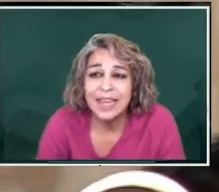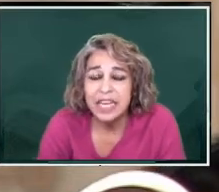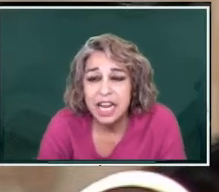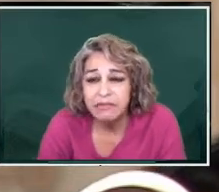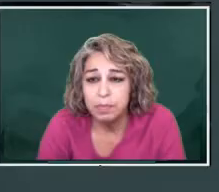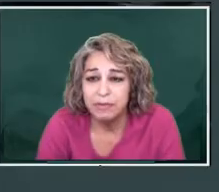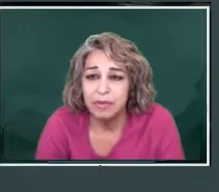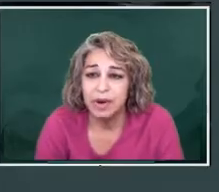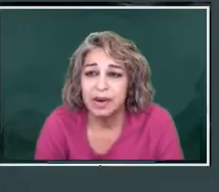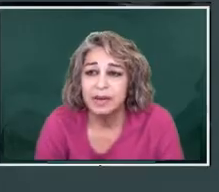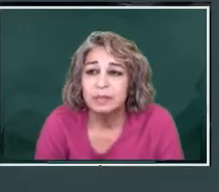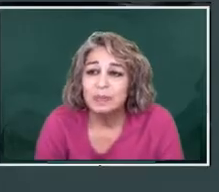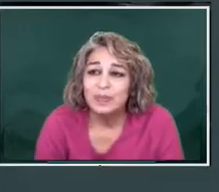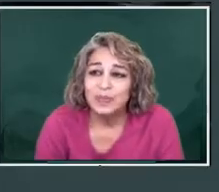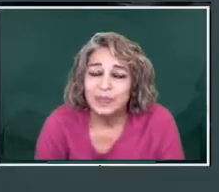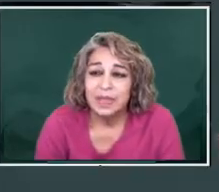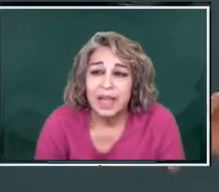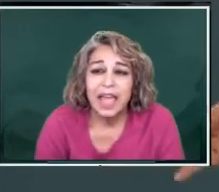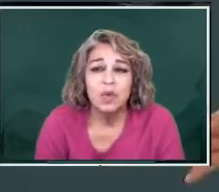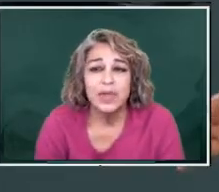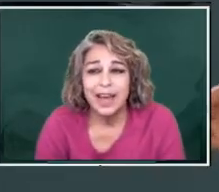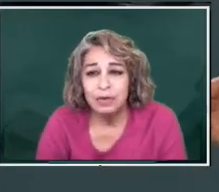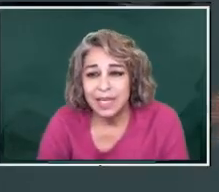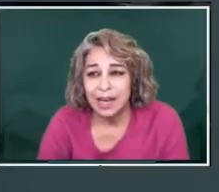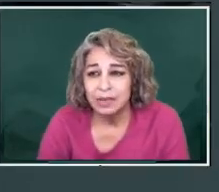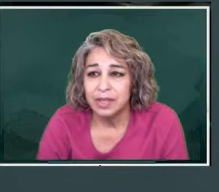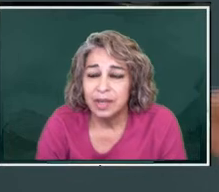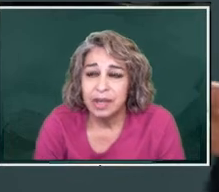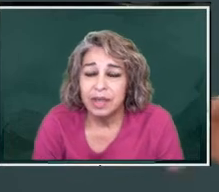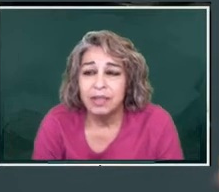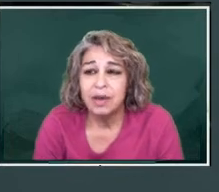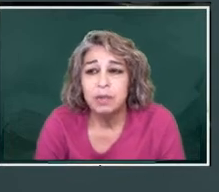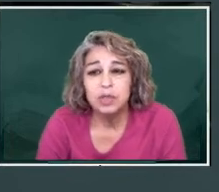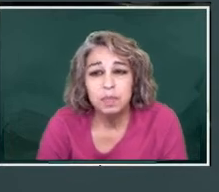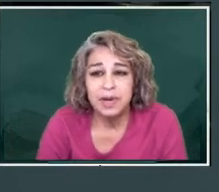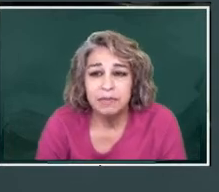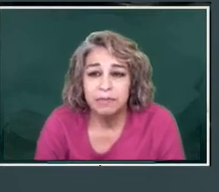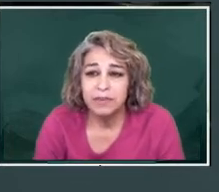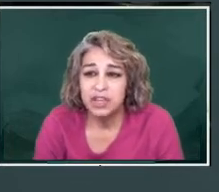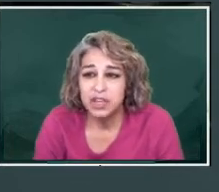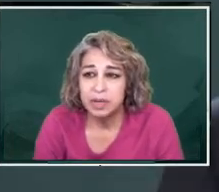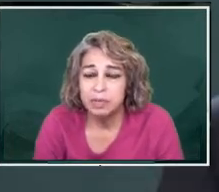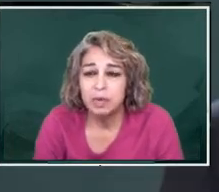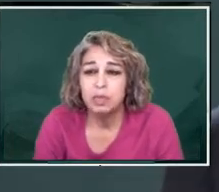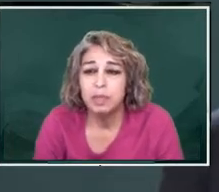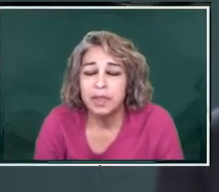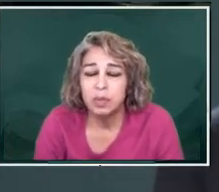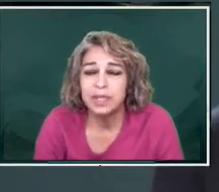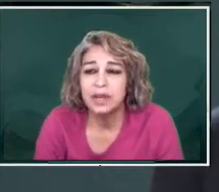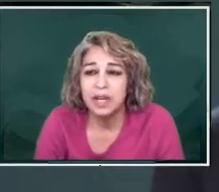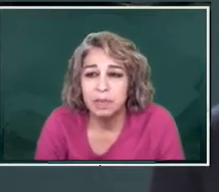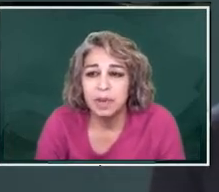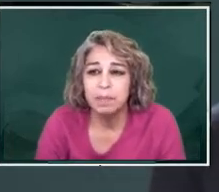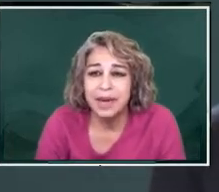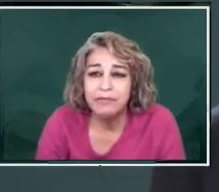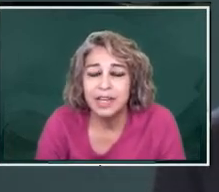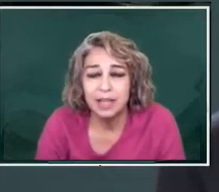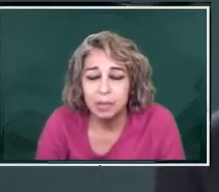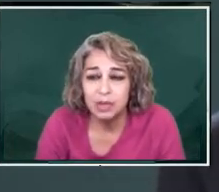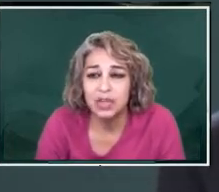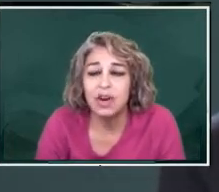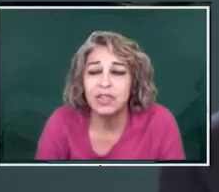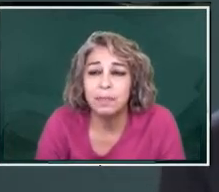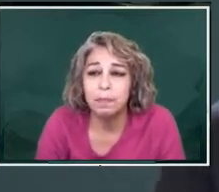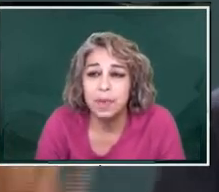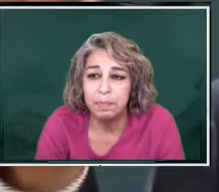like never before. And without doubt, the most beneficial, the ones that are going to be benefited